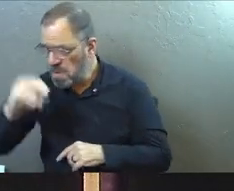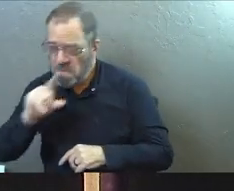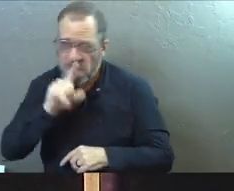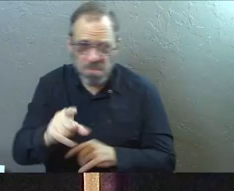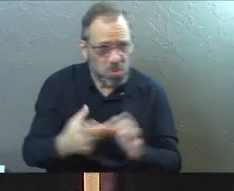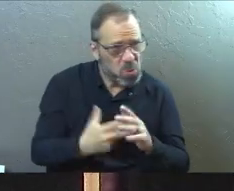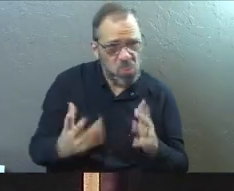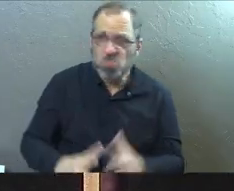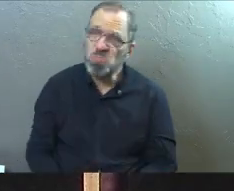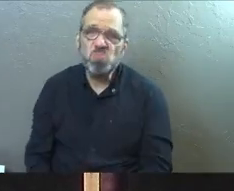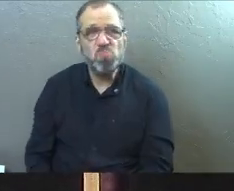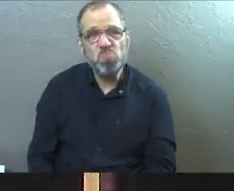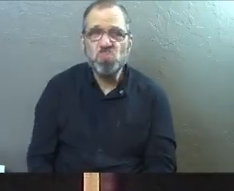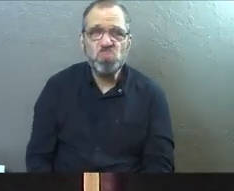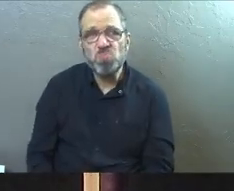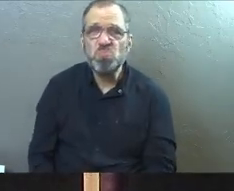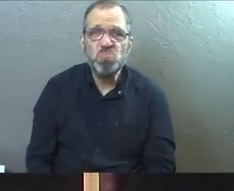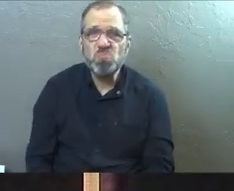true.